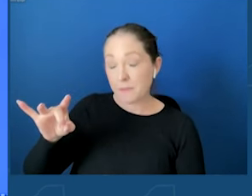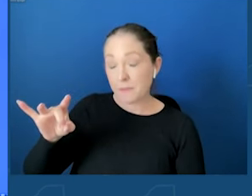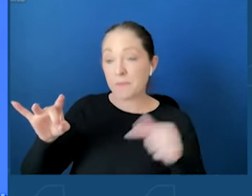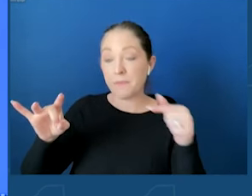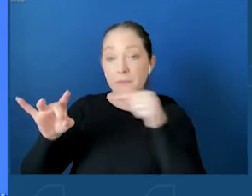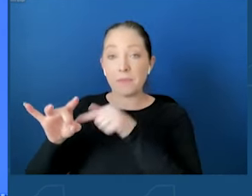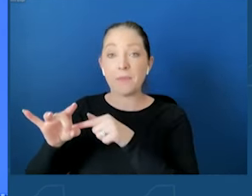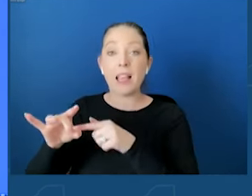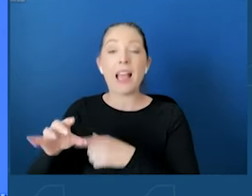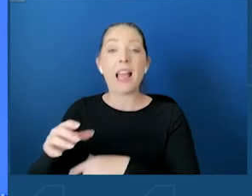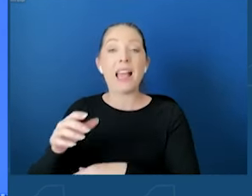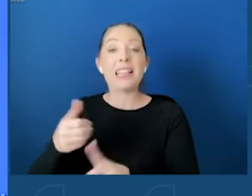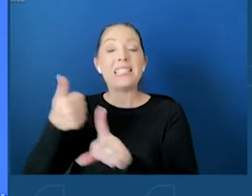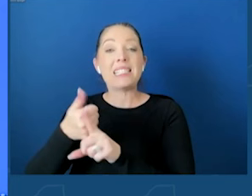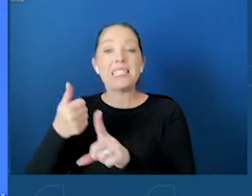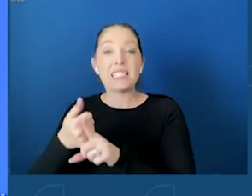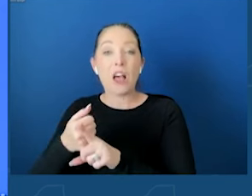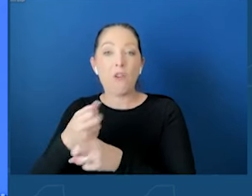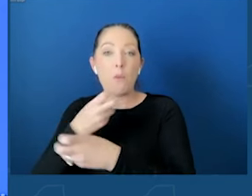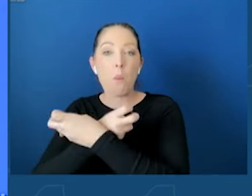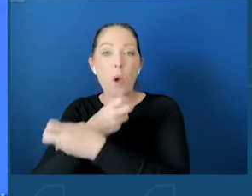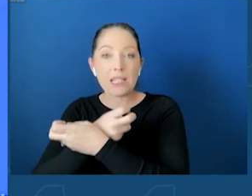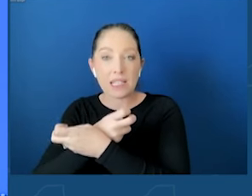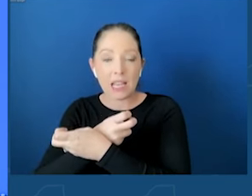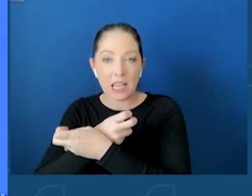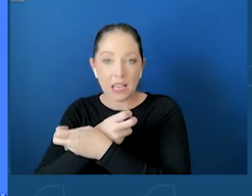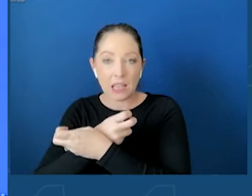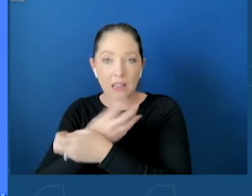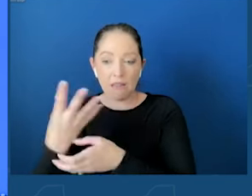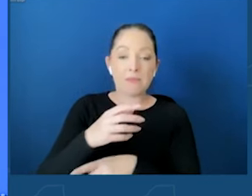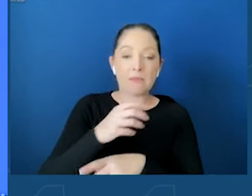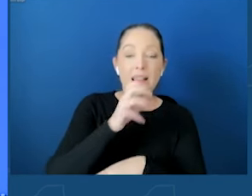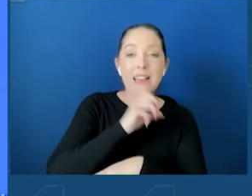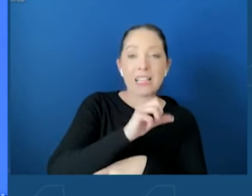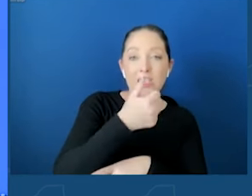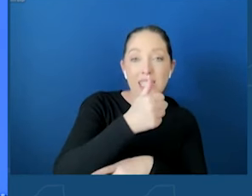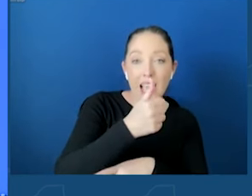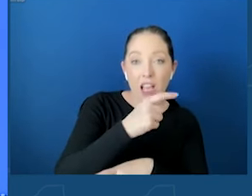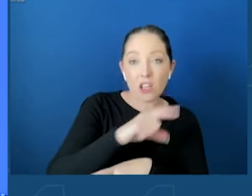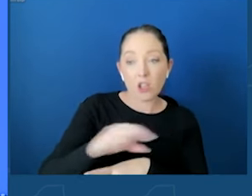-year-old girls increased by 300%.